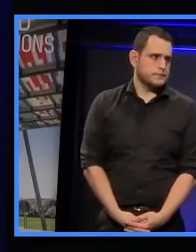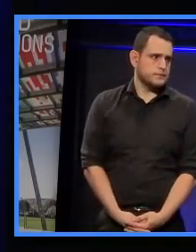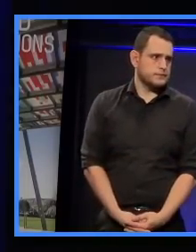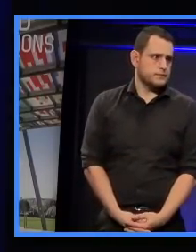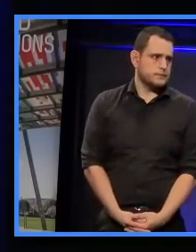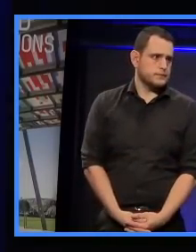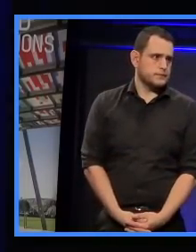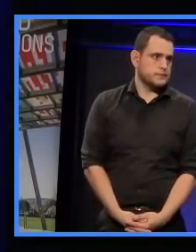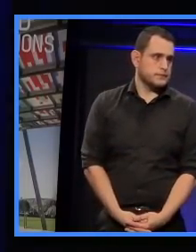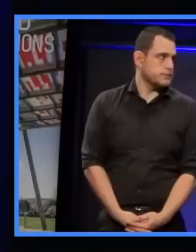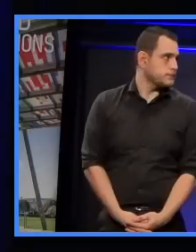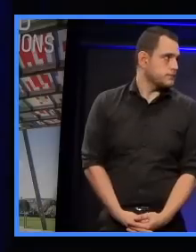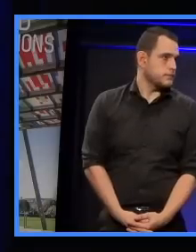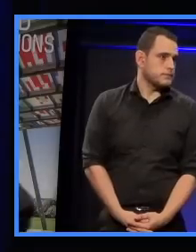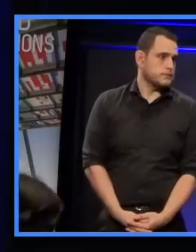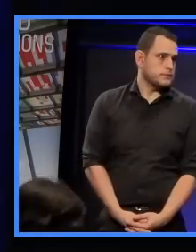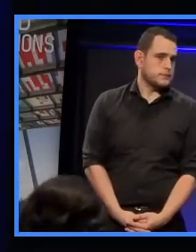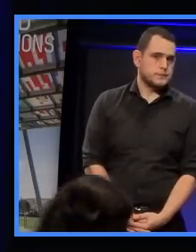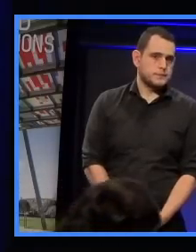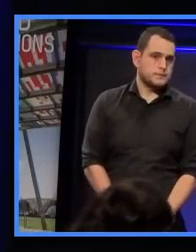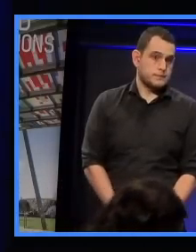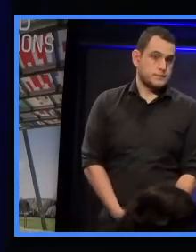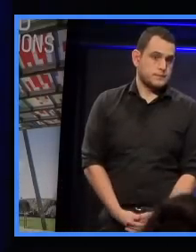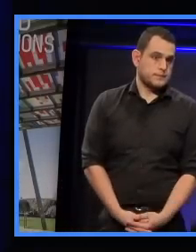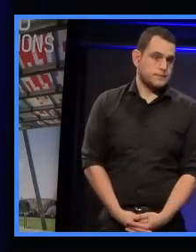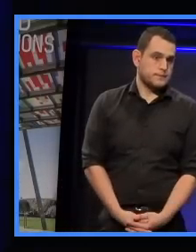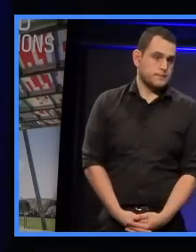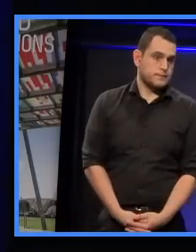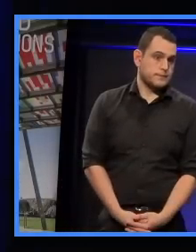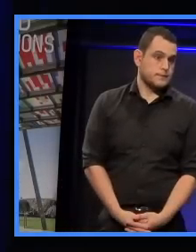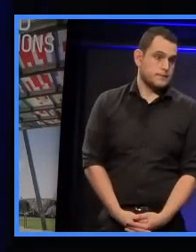Do you need a microphone? Here it comes.